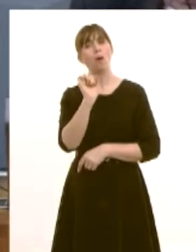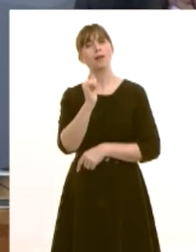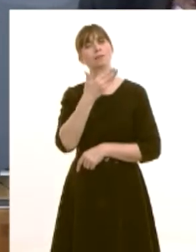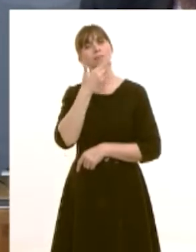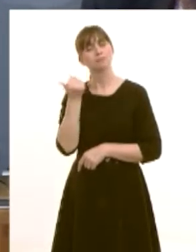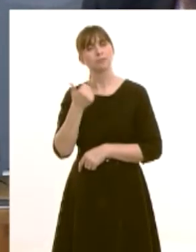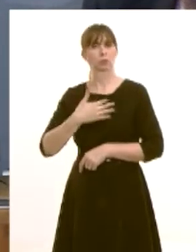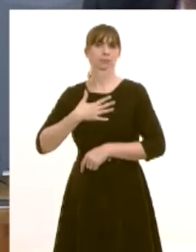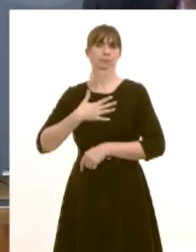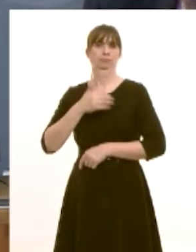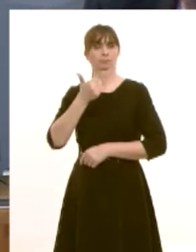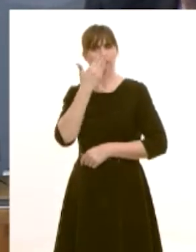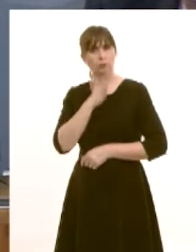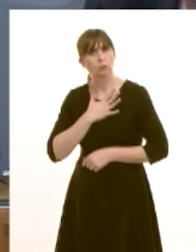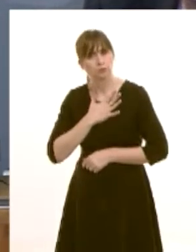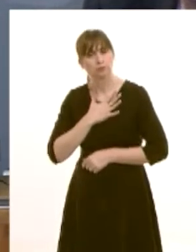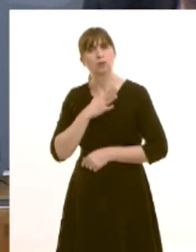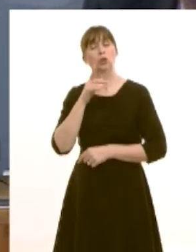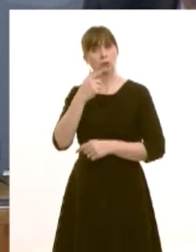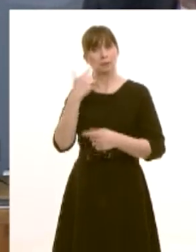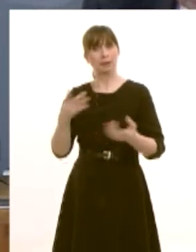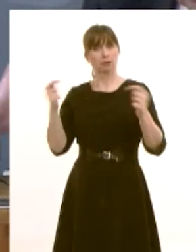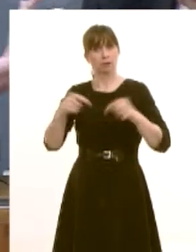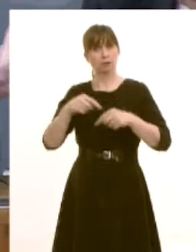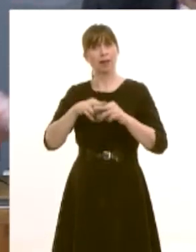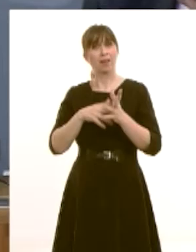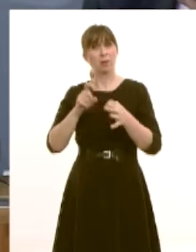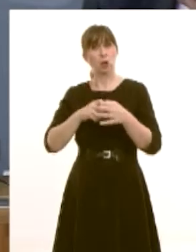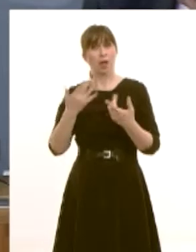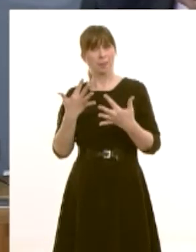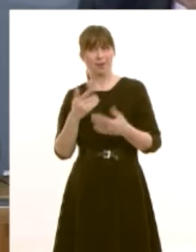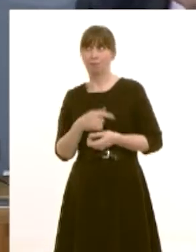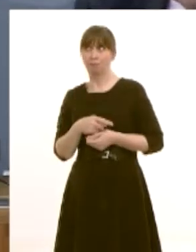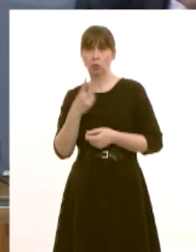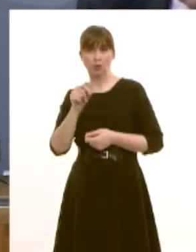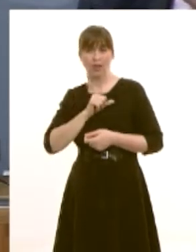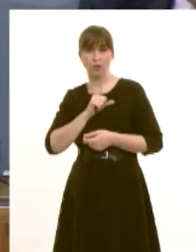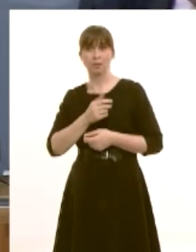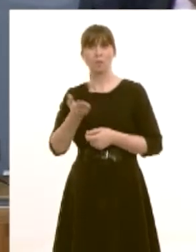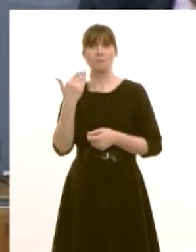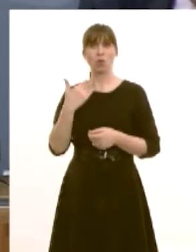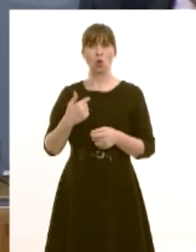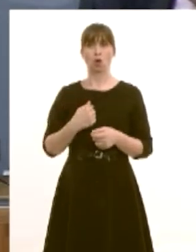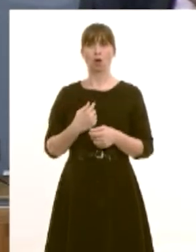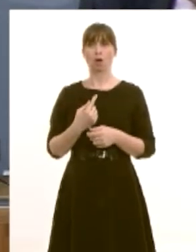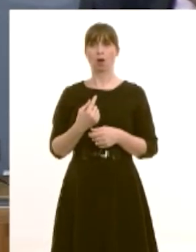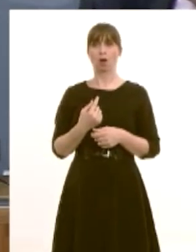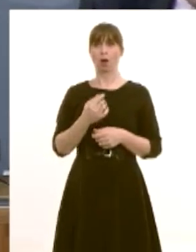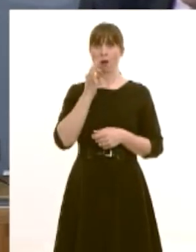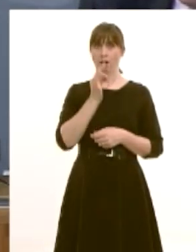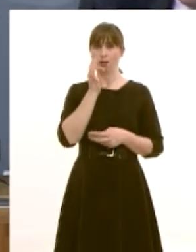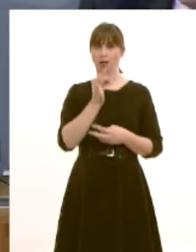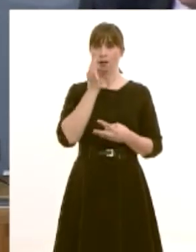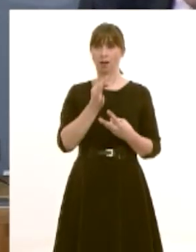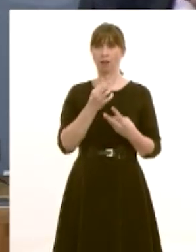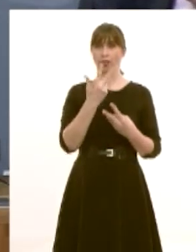you said that you have dealt with 2000 uh fmqs back in the old days i was allowed to ask more than three i don't know